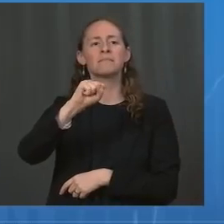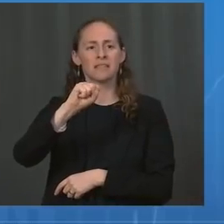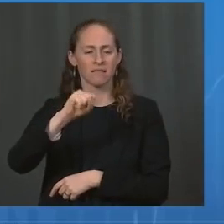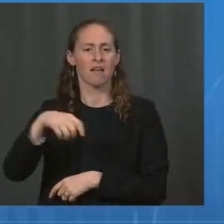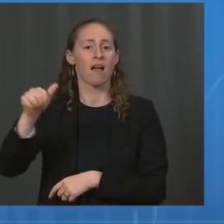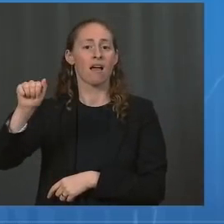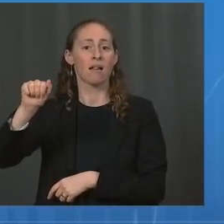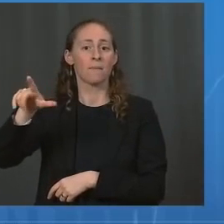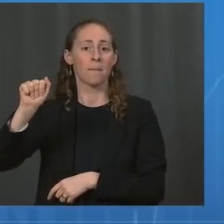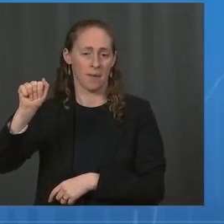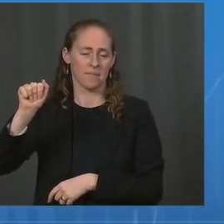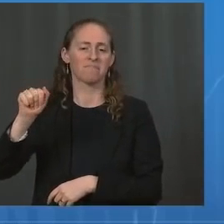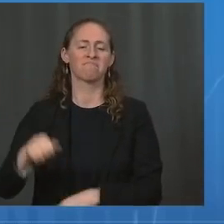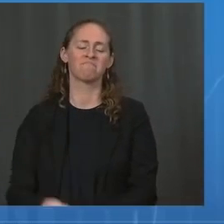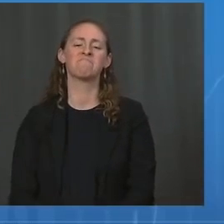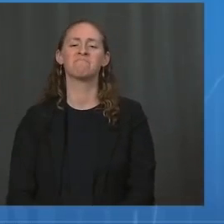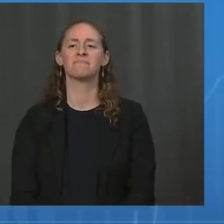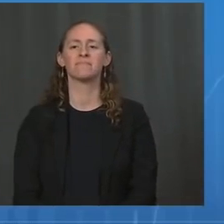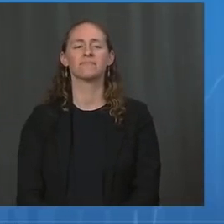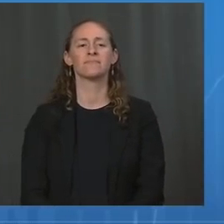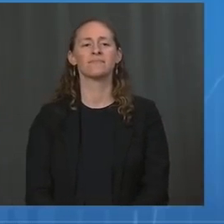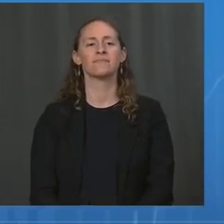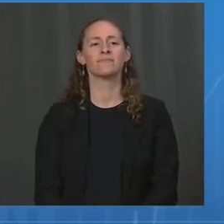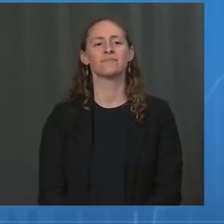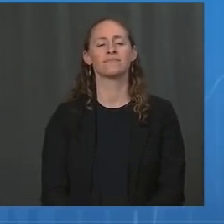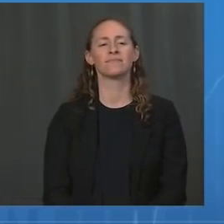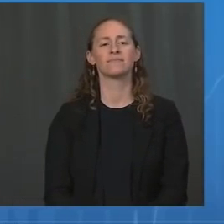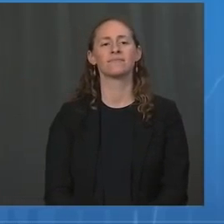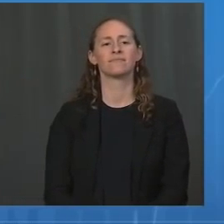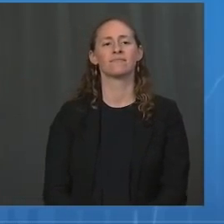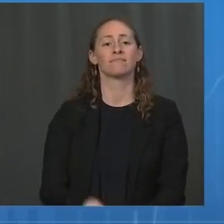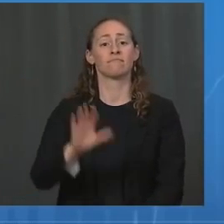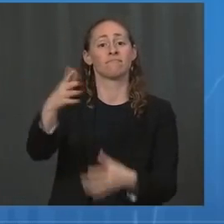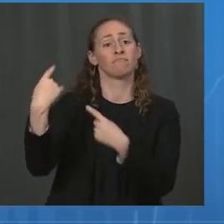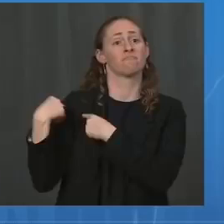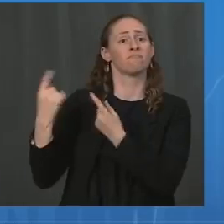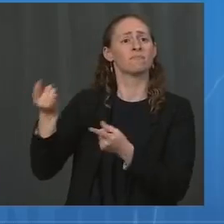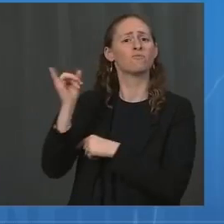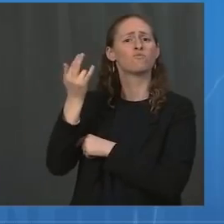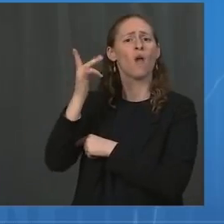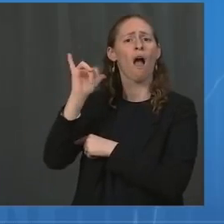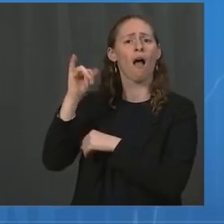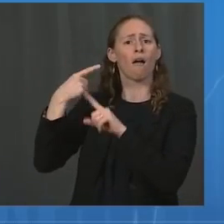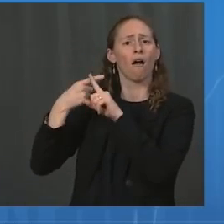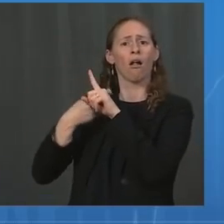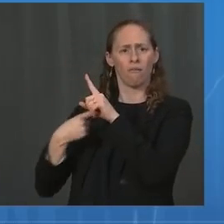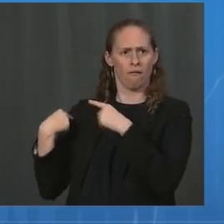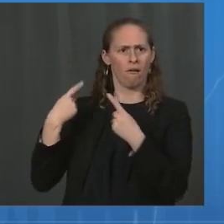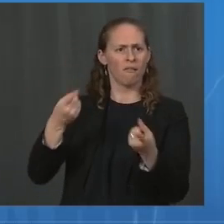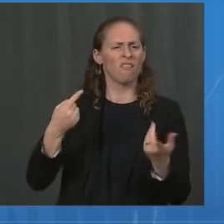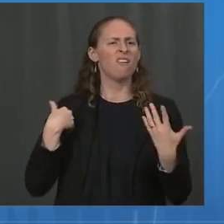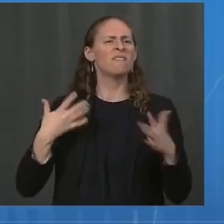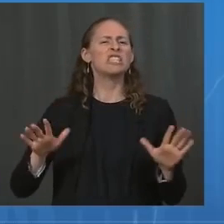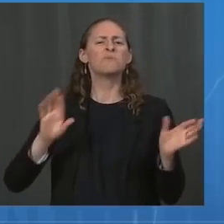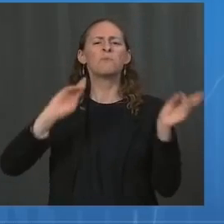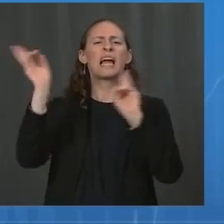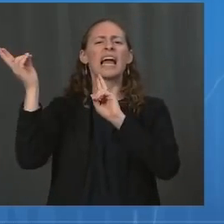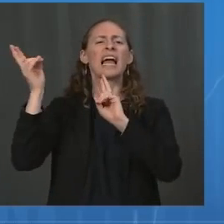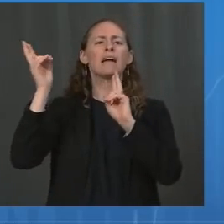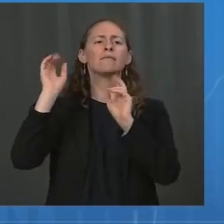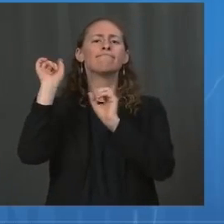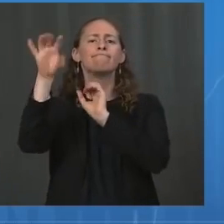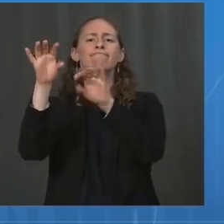And since July, we've sent ventilators, therapeutics, and ambulances to support the strained healthcare